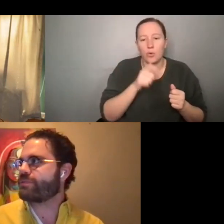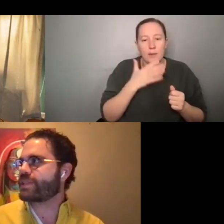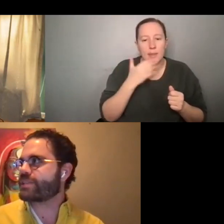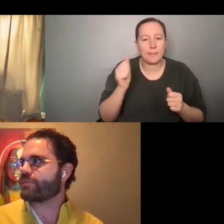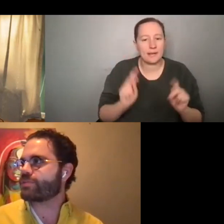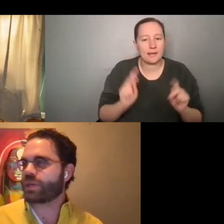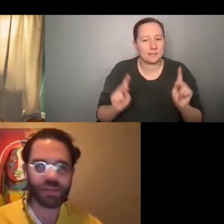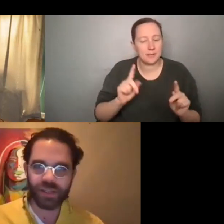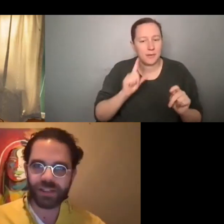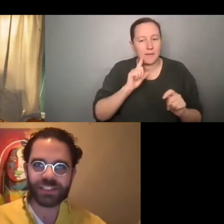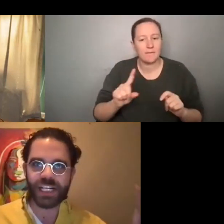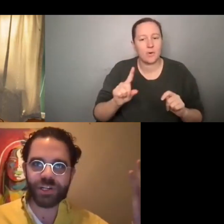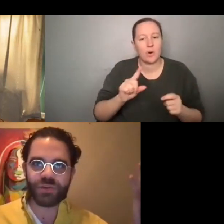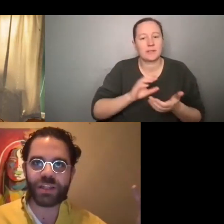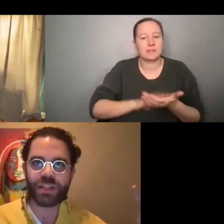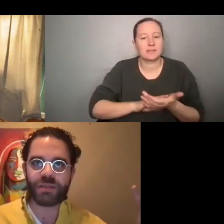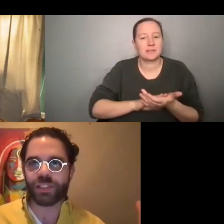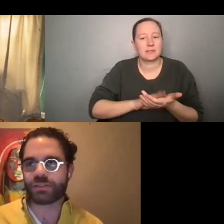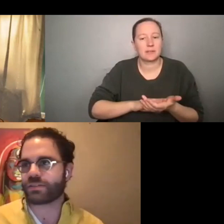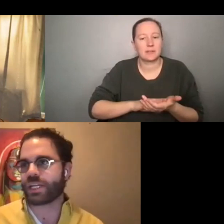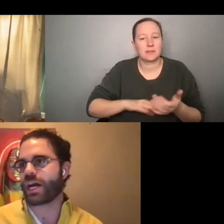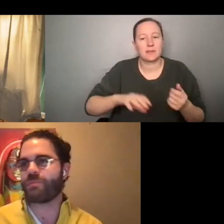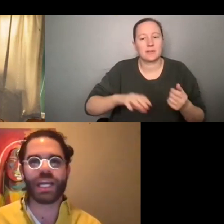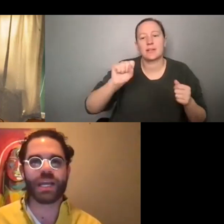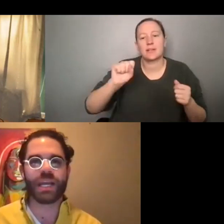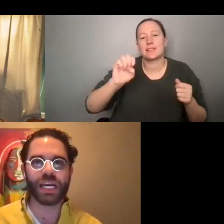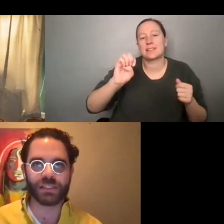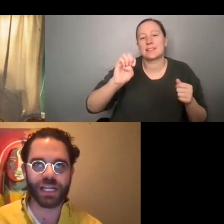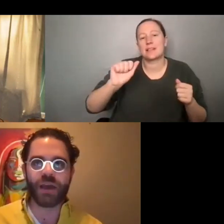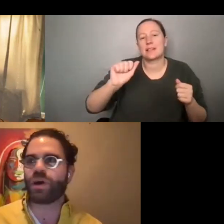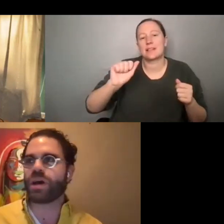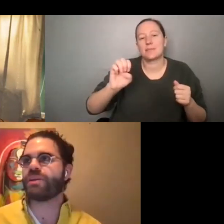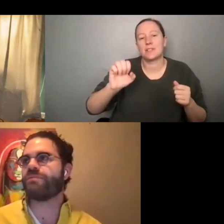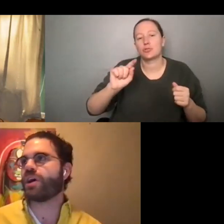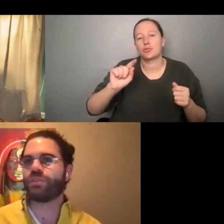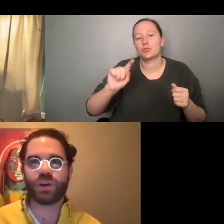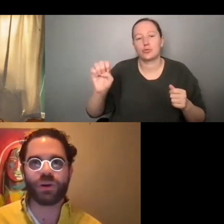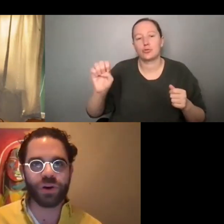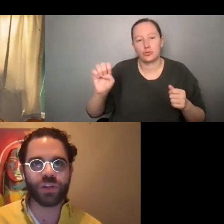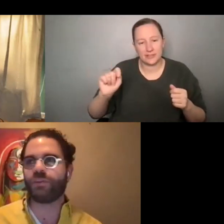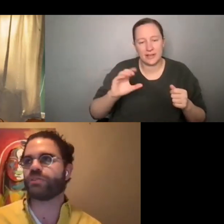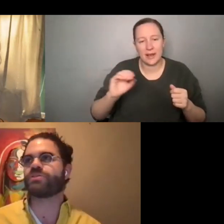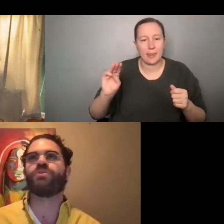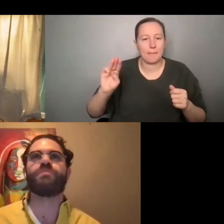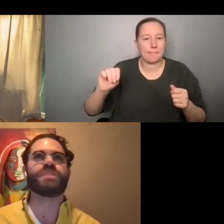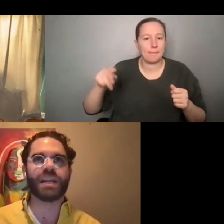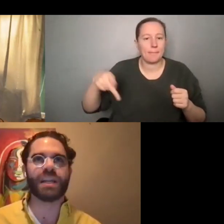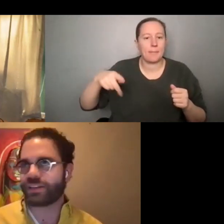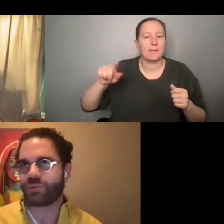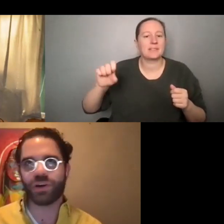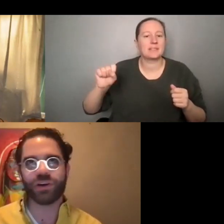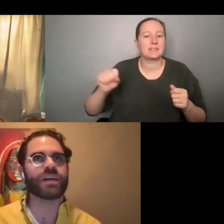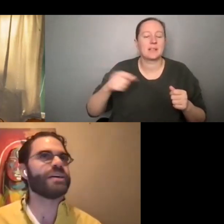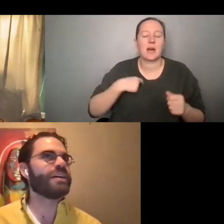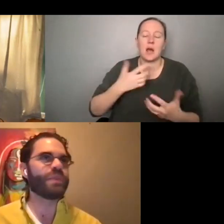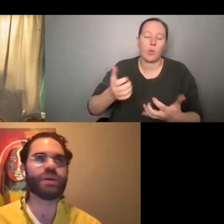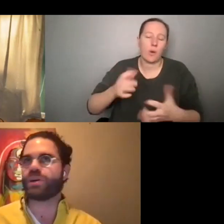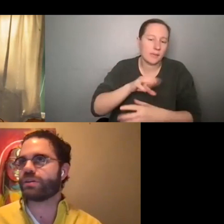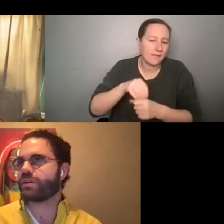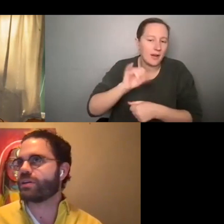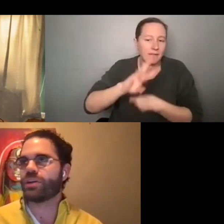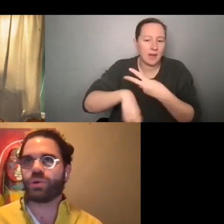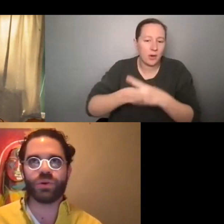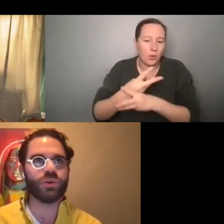to do the syllables with Sesame street and the Muppets. And I became obsessed. I wanted to be involved in that world. I felt so represented in that world, like